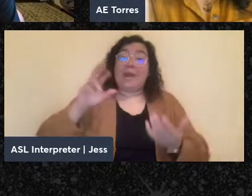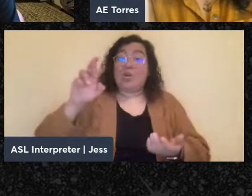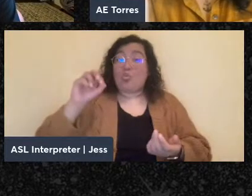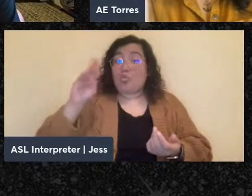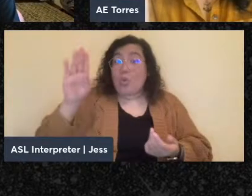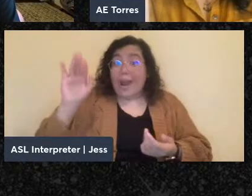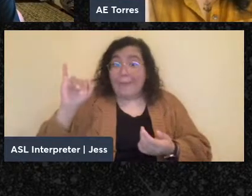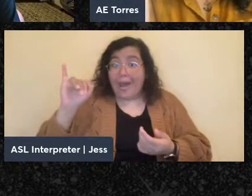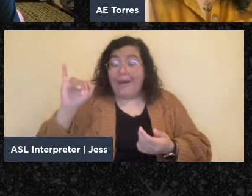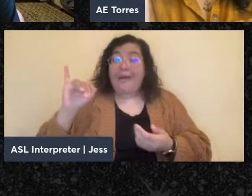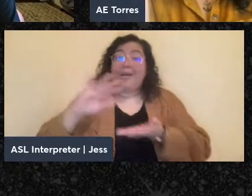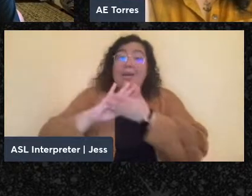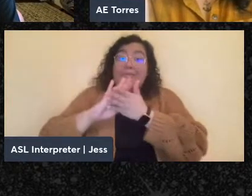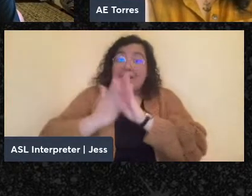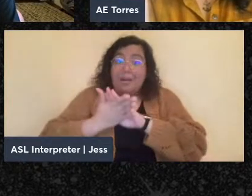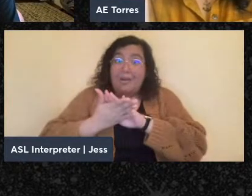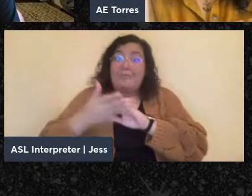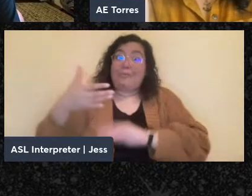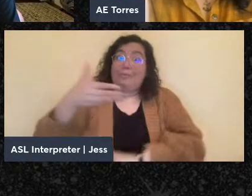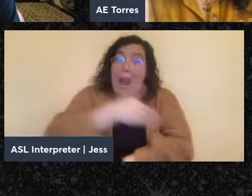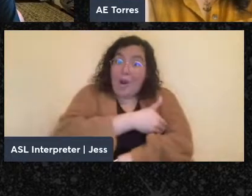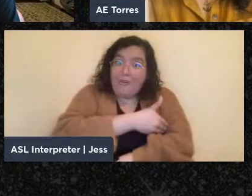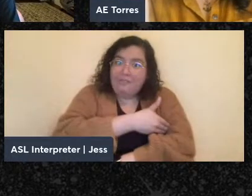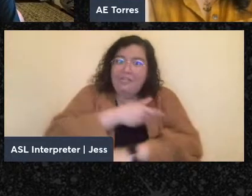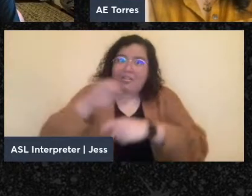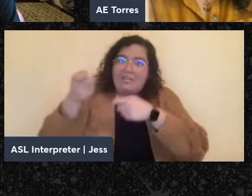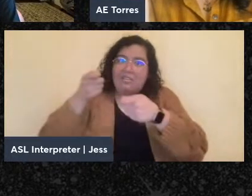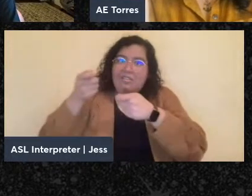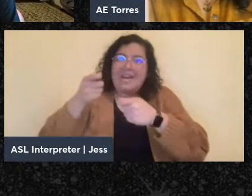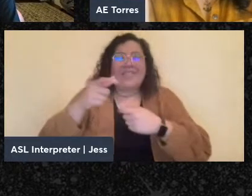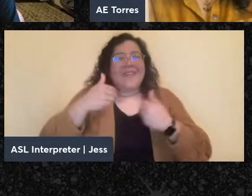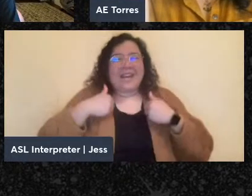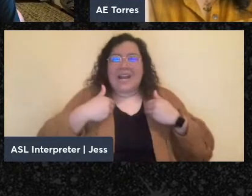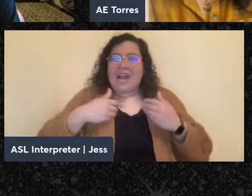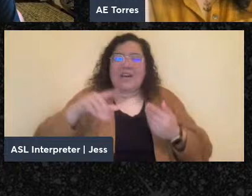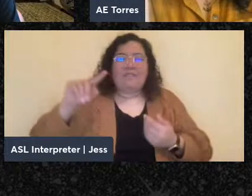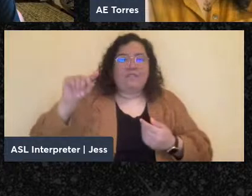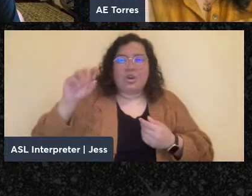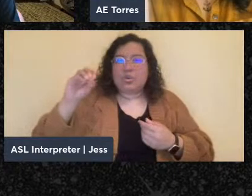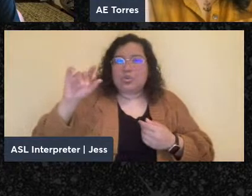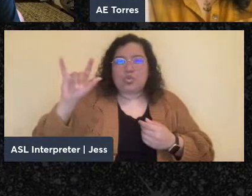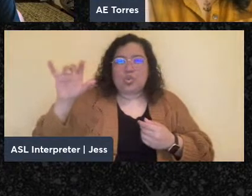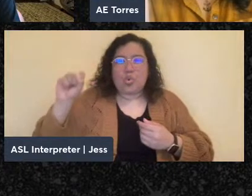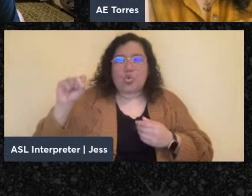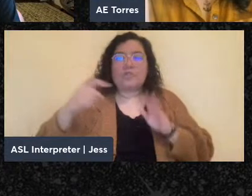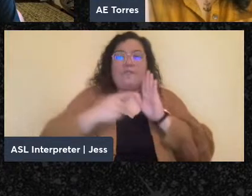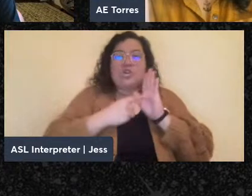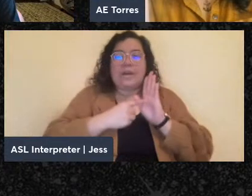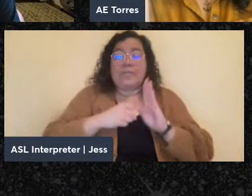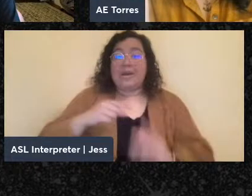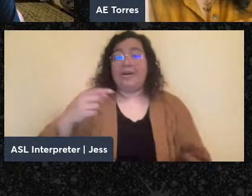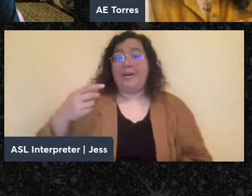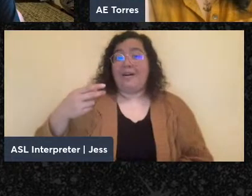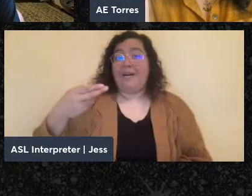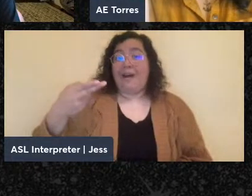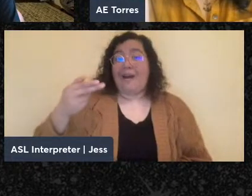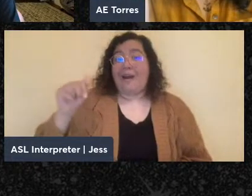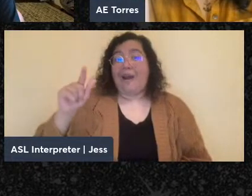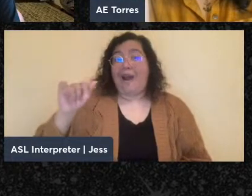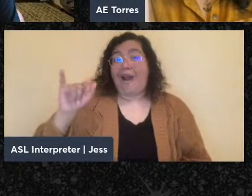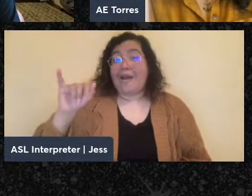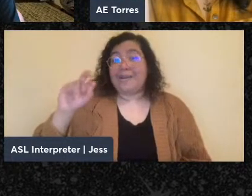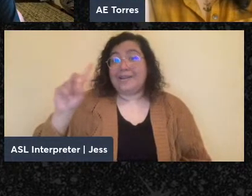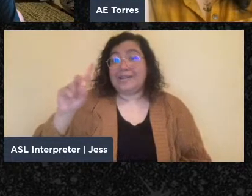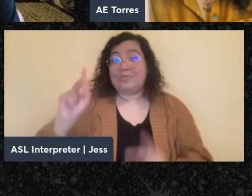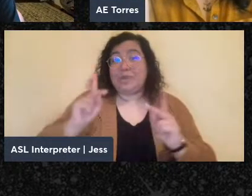too much power. And so they didn't have some of the mechanisms, for example, that the highland people of Southeast Asia that James Scott talks